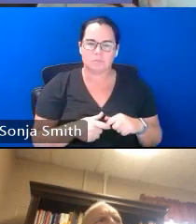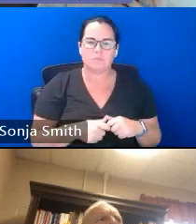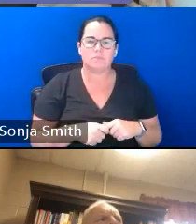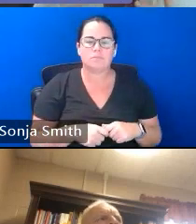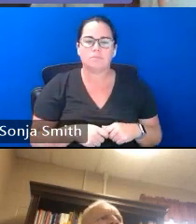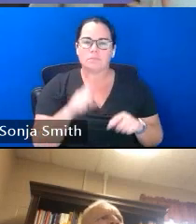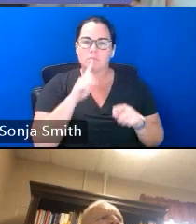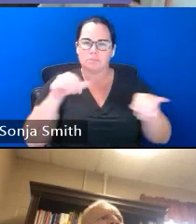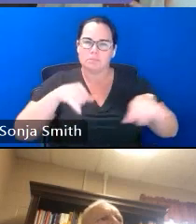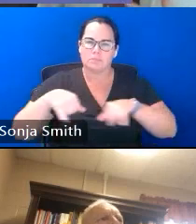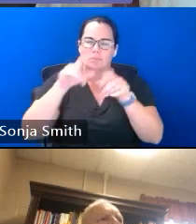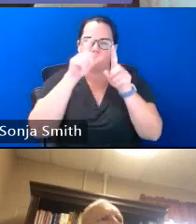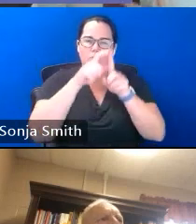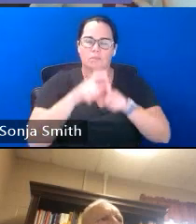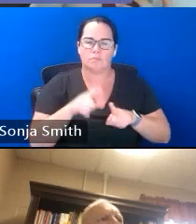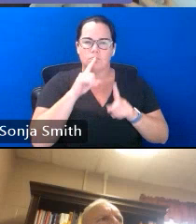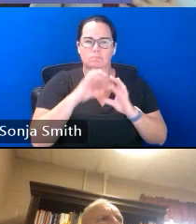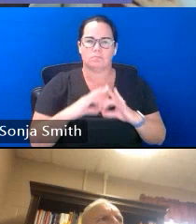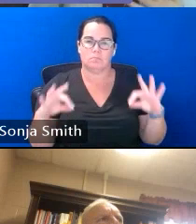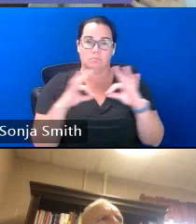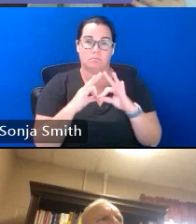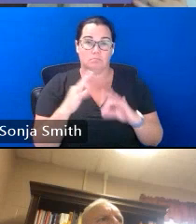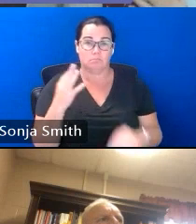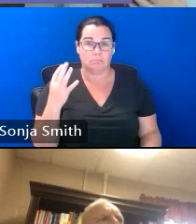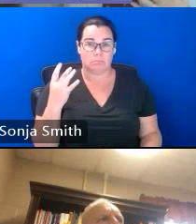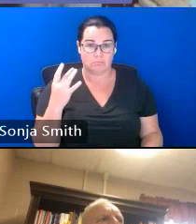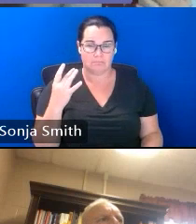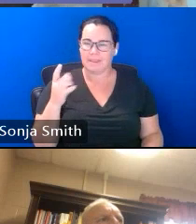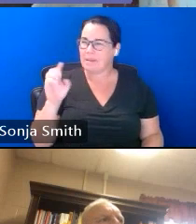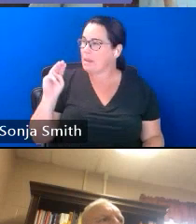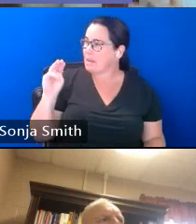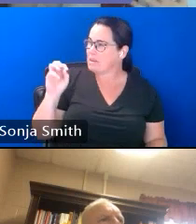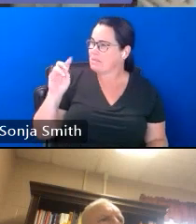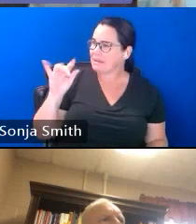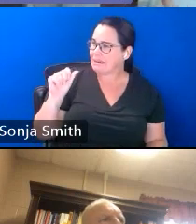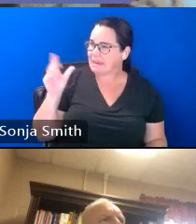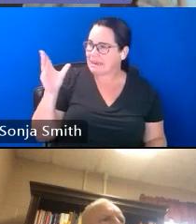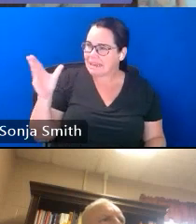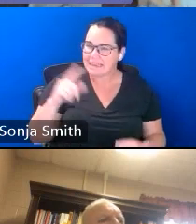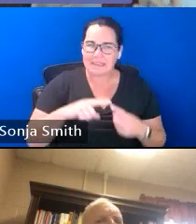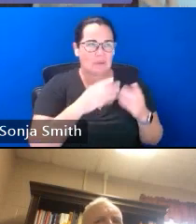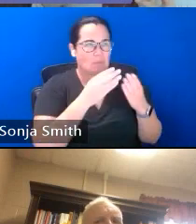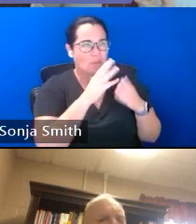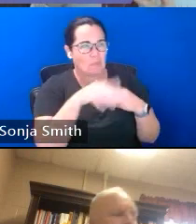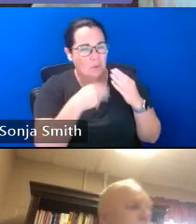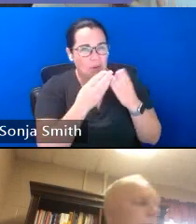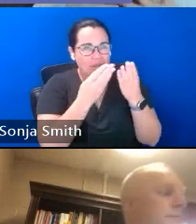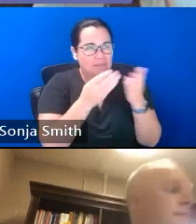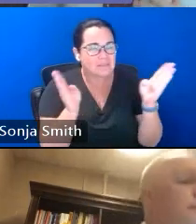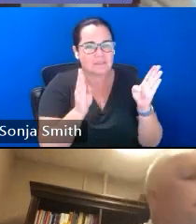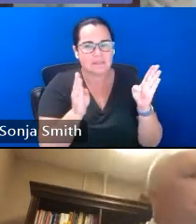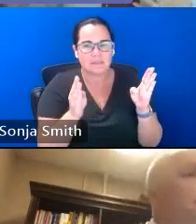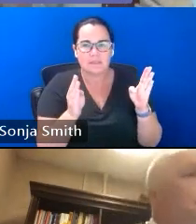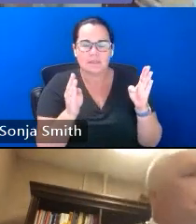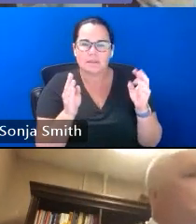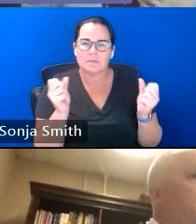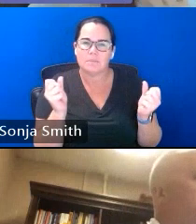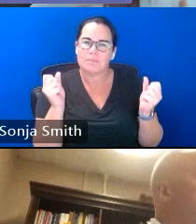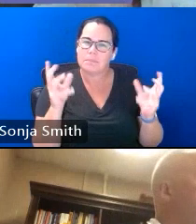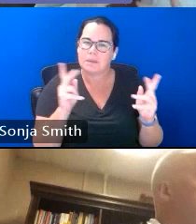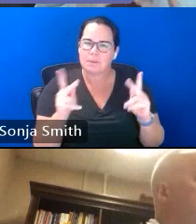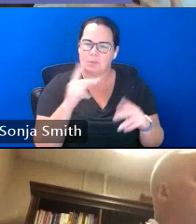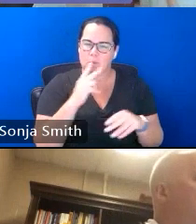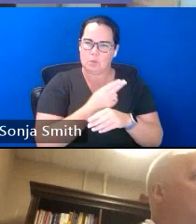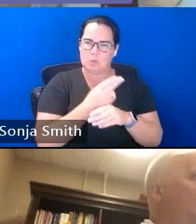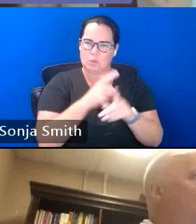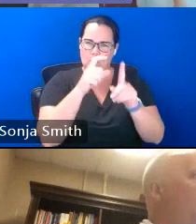because in the media and in um just kind of the world in general in which we live a lot of people use terms